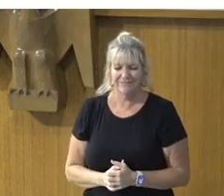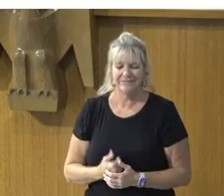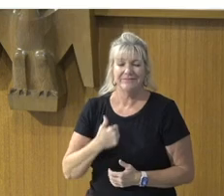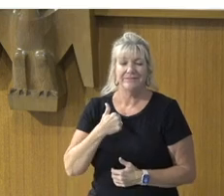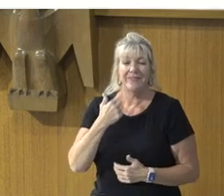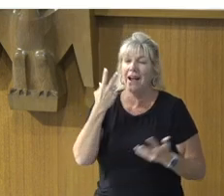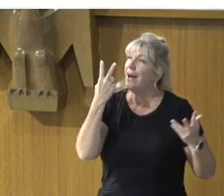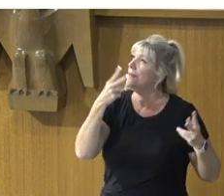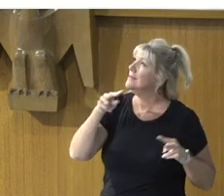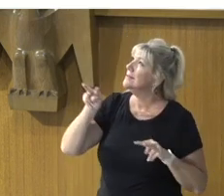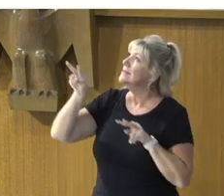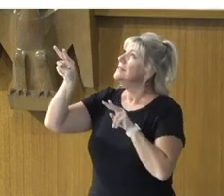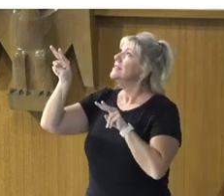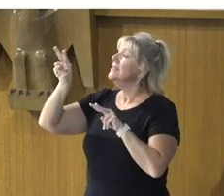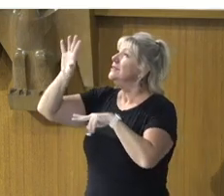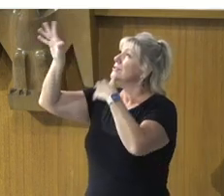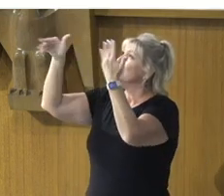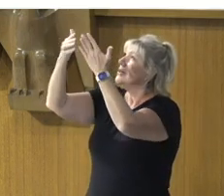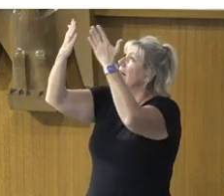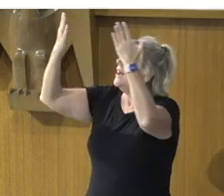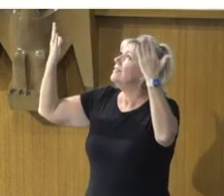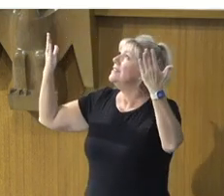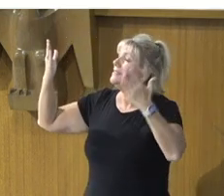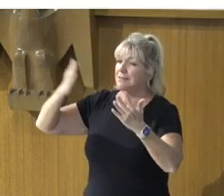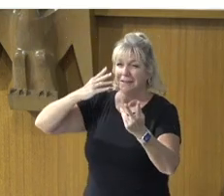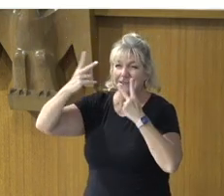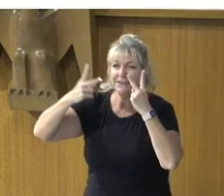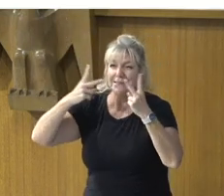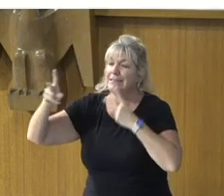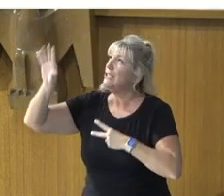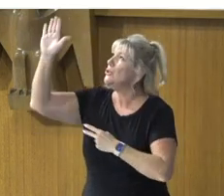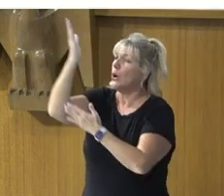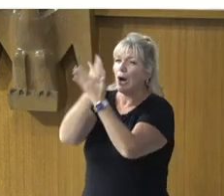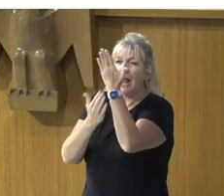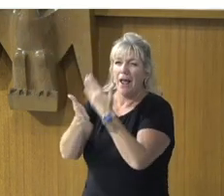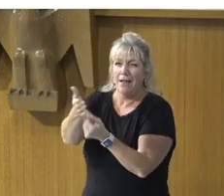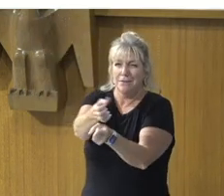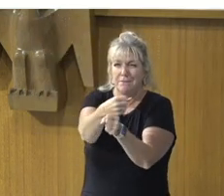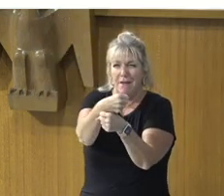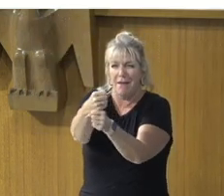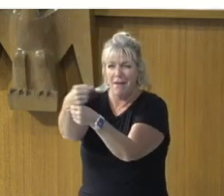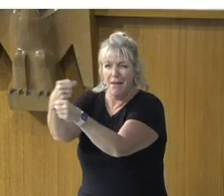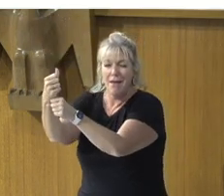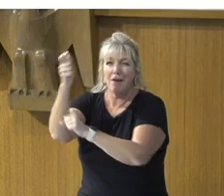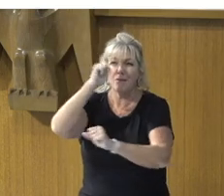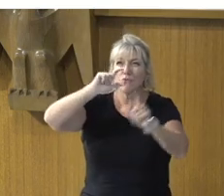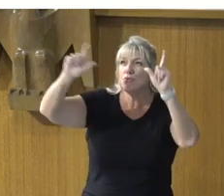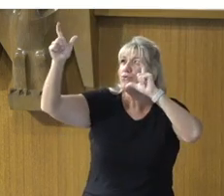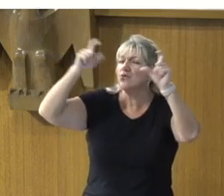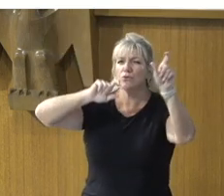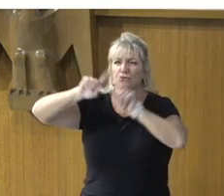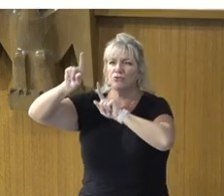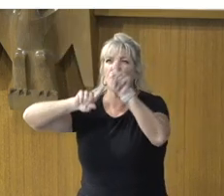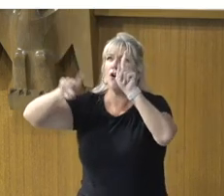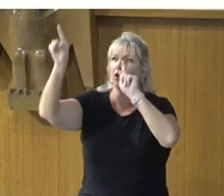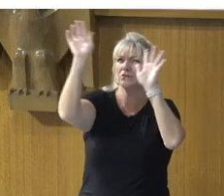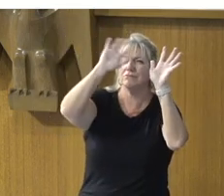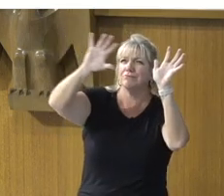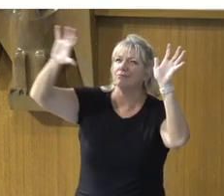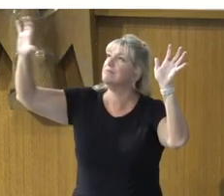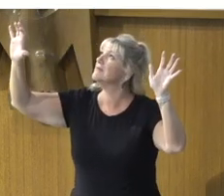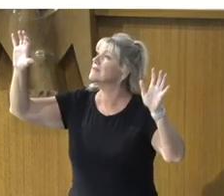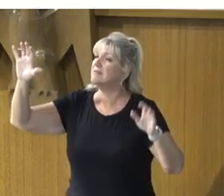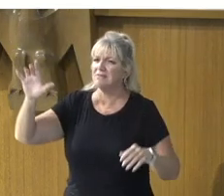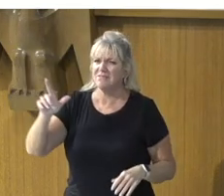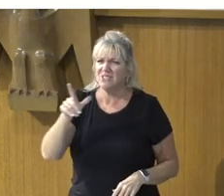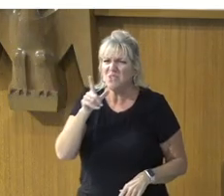heavens, the work of your fingers, the moon and the stars that you have established, what are humans that you